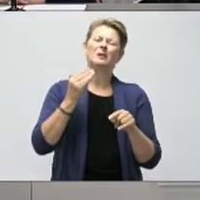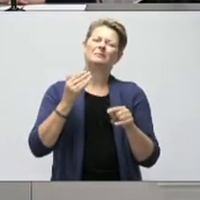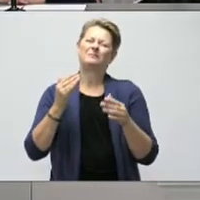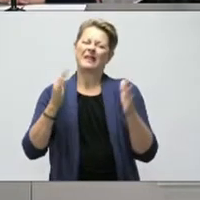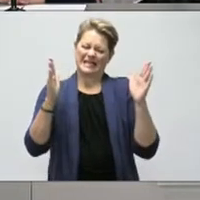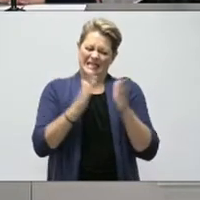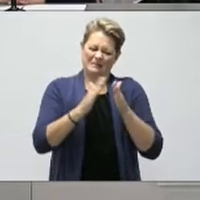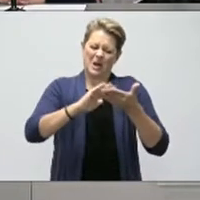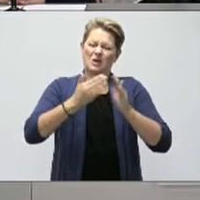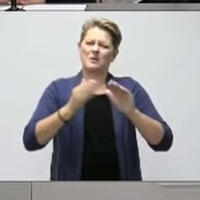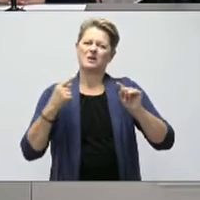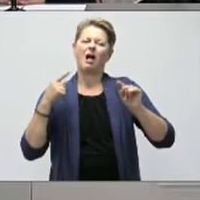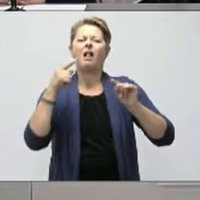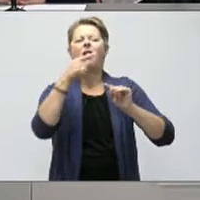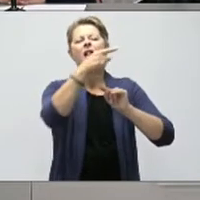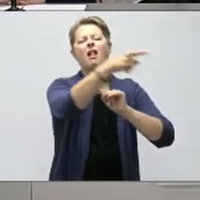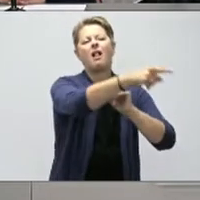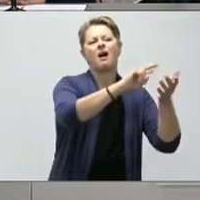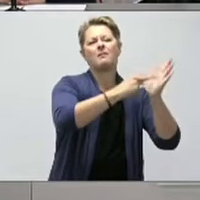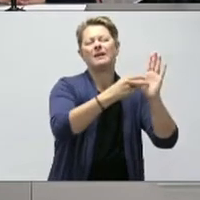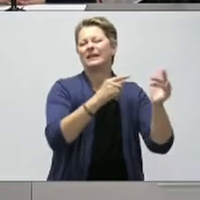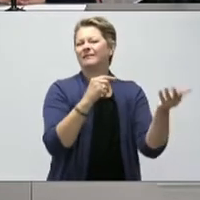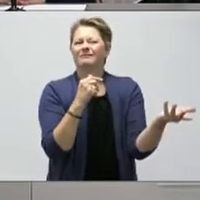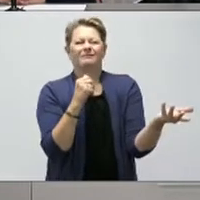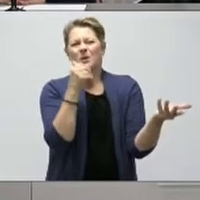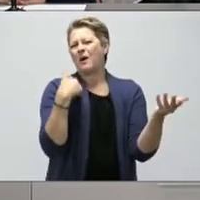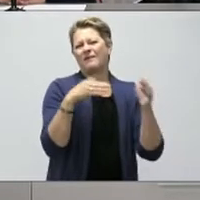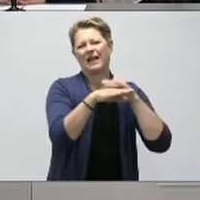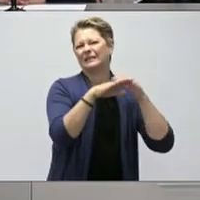don't even have access to online downloads.